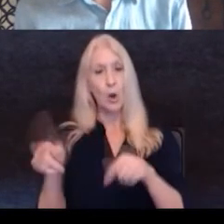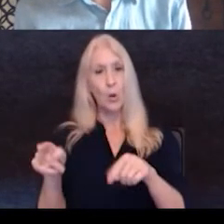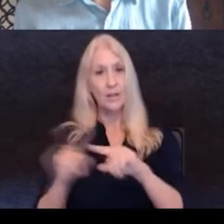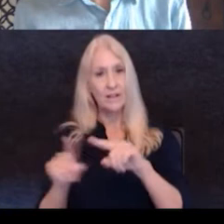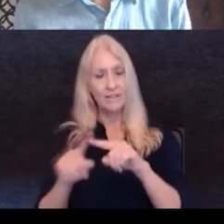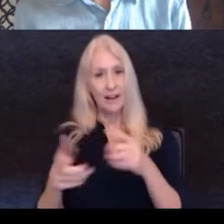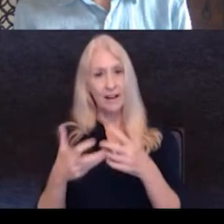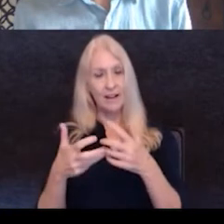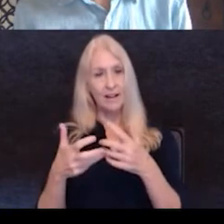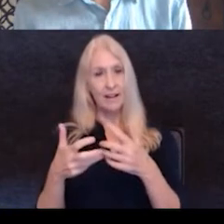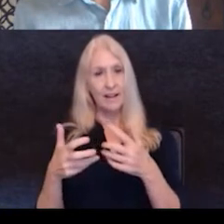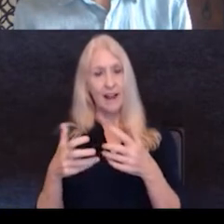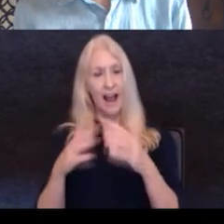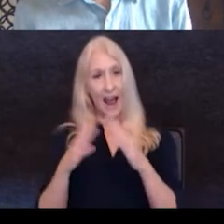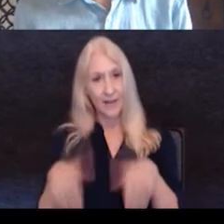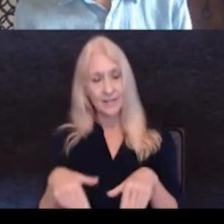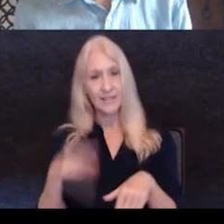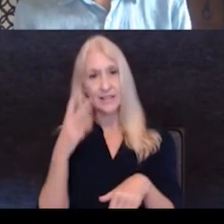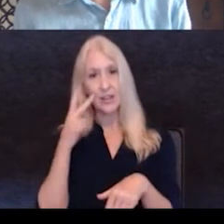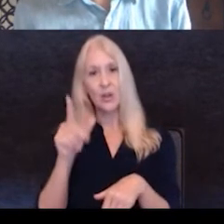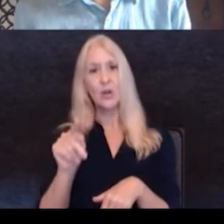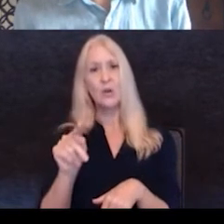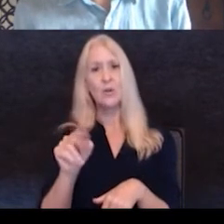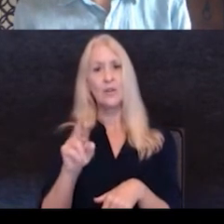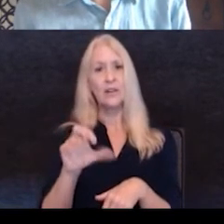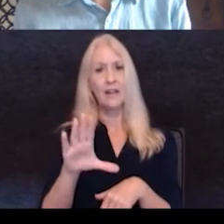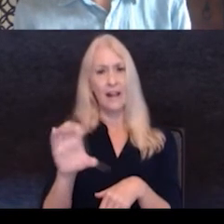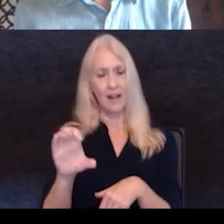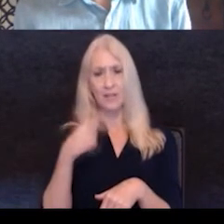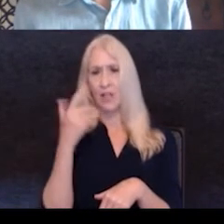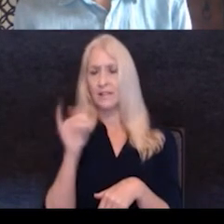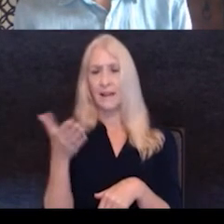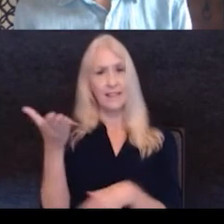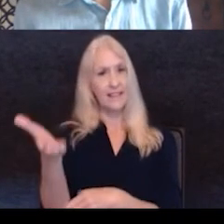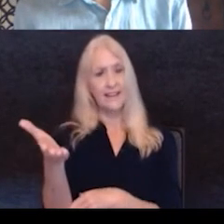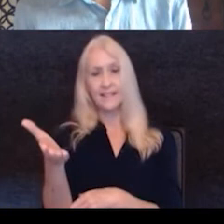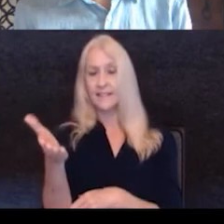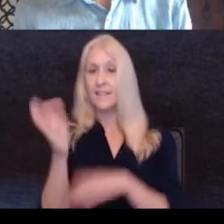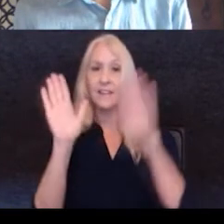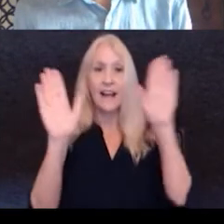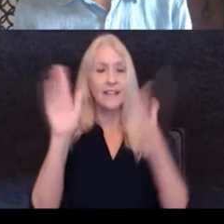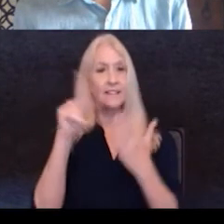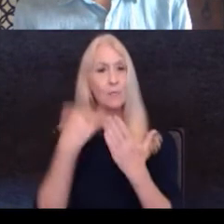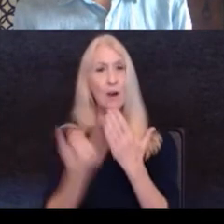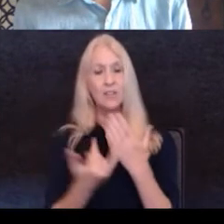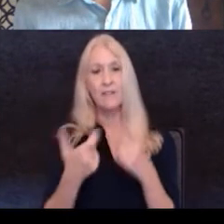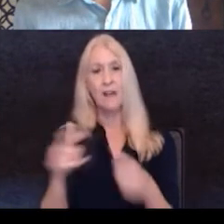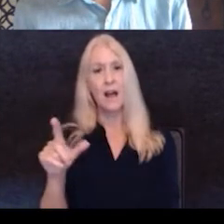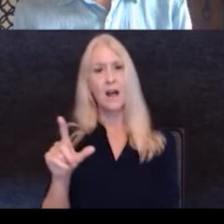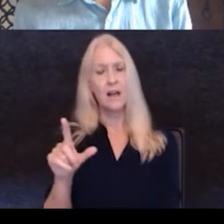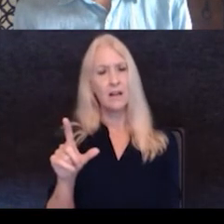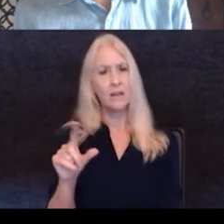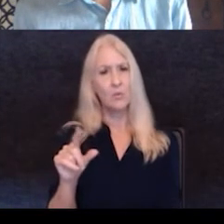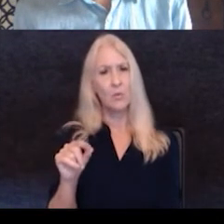go to the terraces and you see this and it's, it's been fantastic. This is a project from 2014,